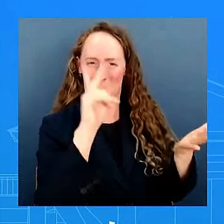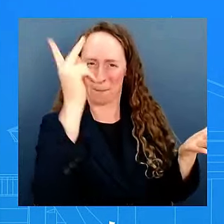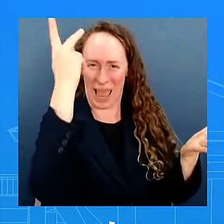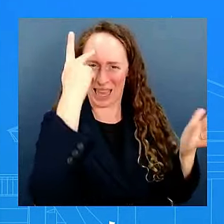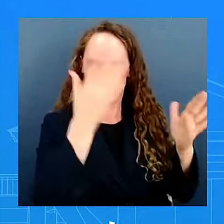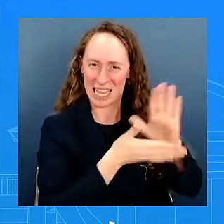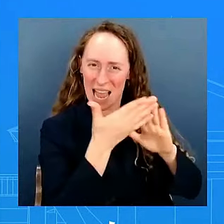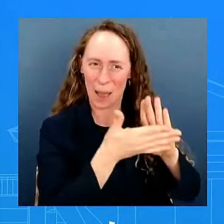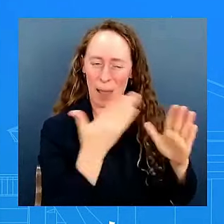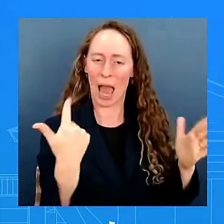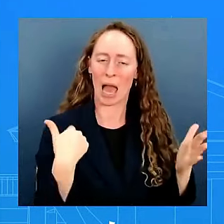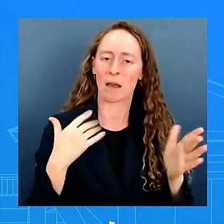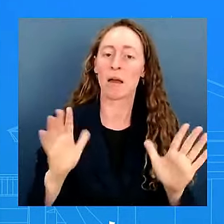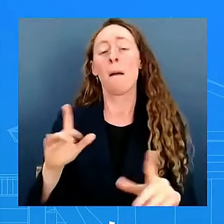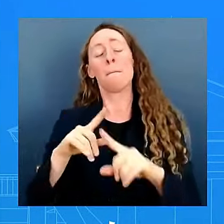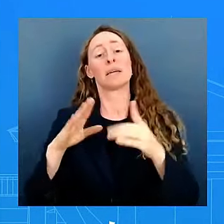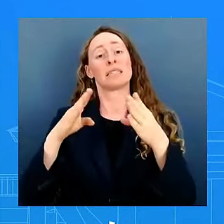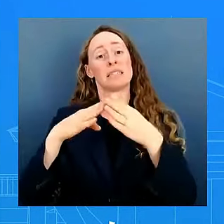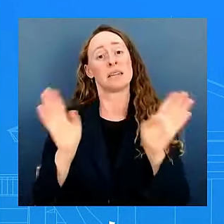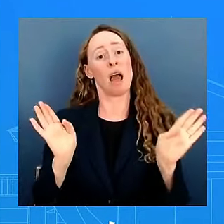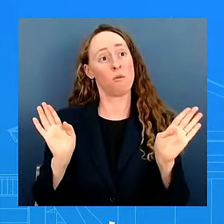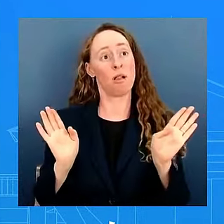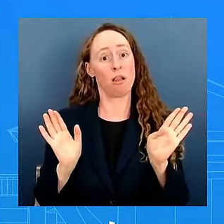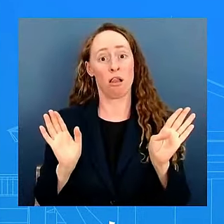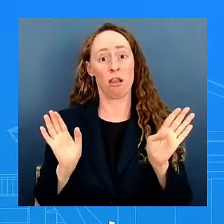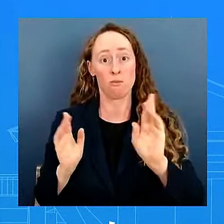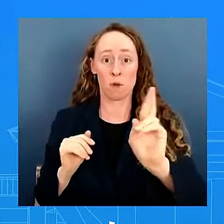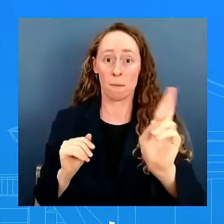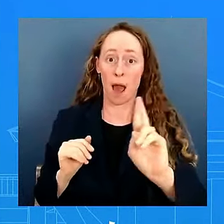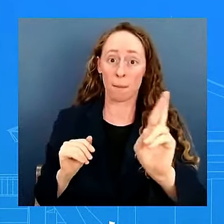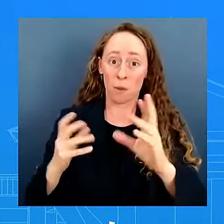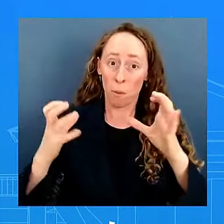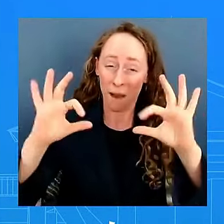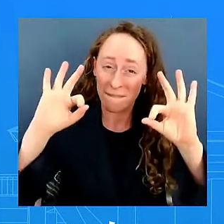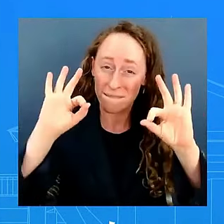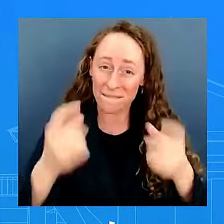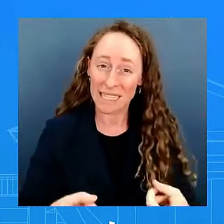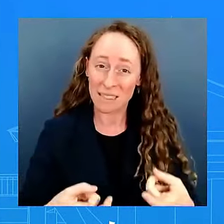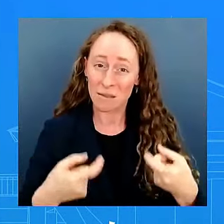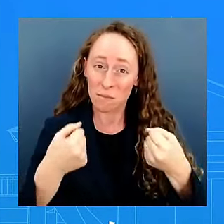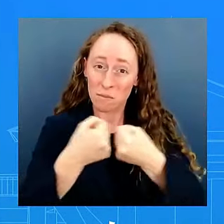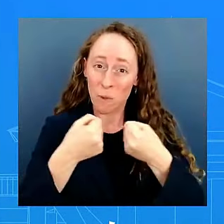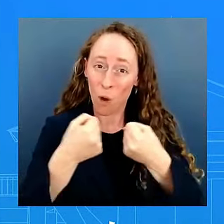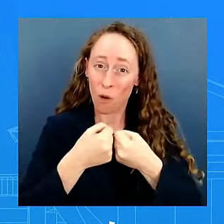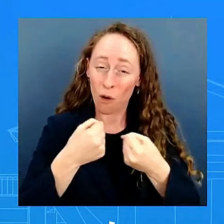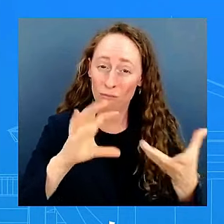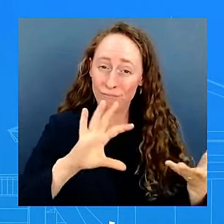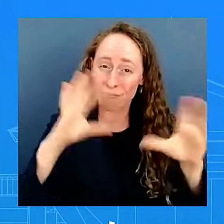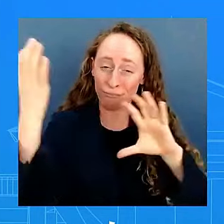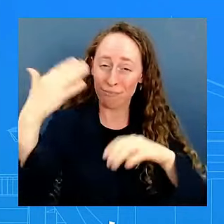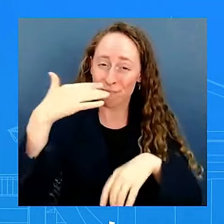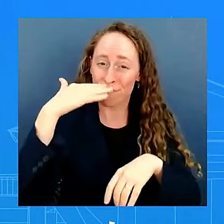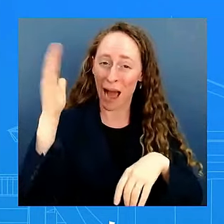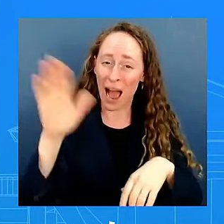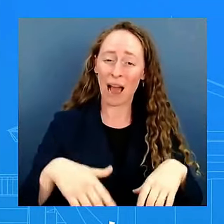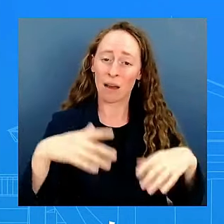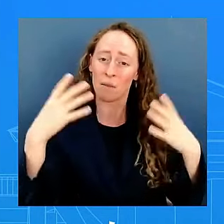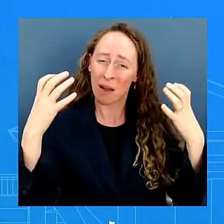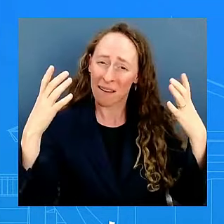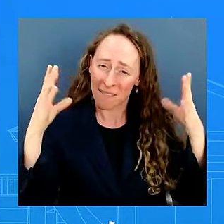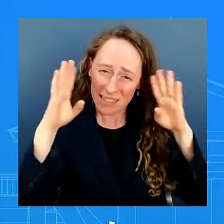happening at the border the border challenges which majority of americans care about if they were serious about it and they truly cared